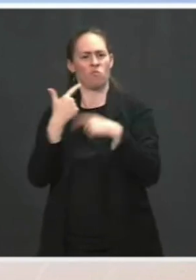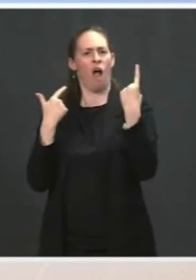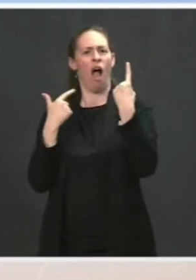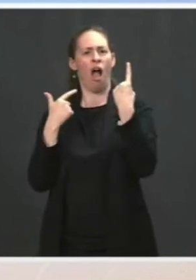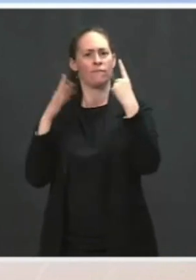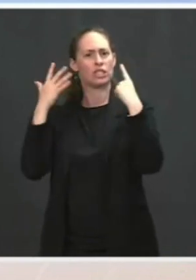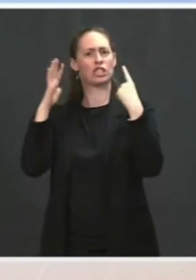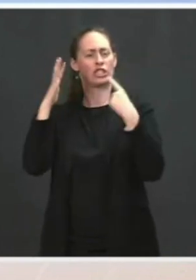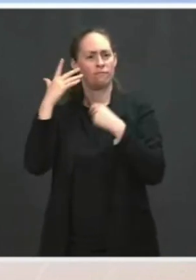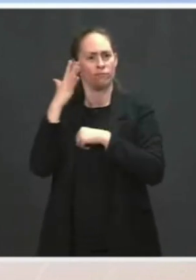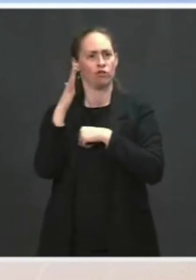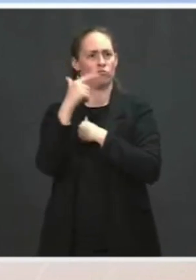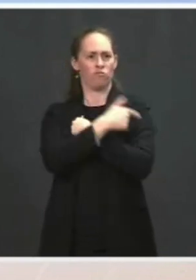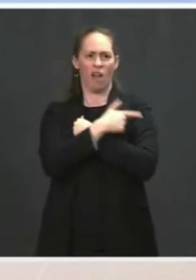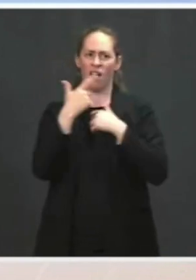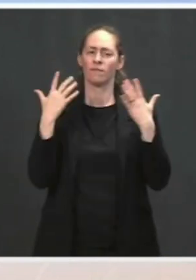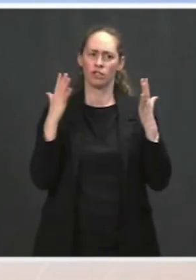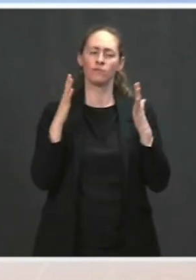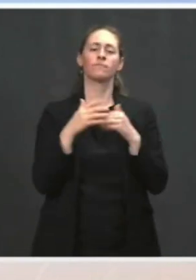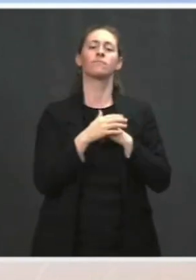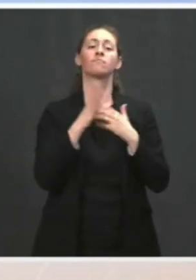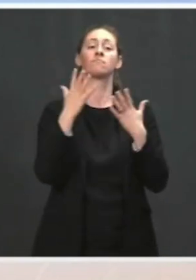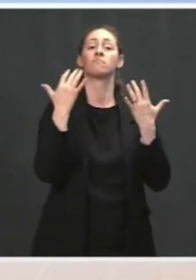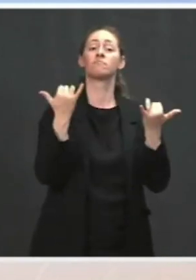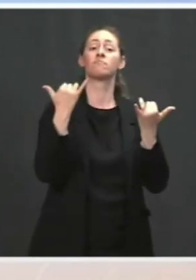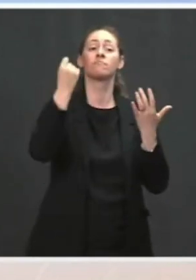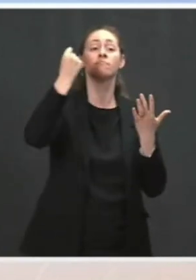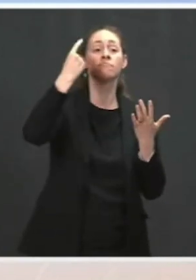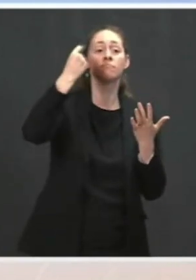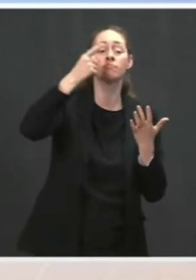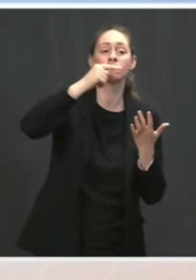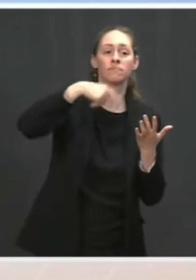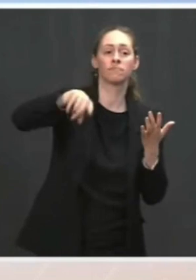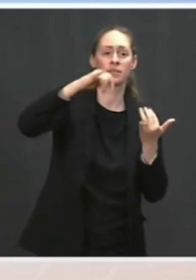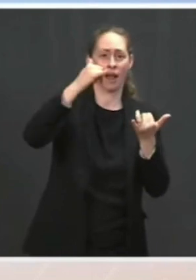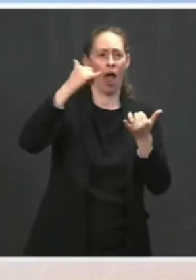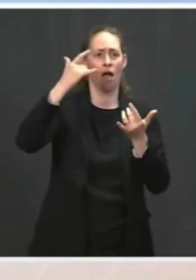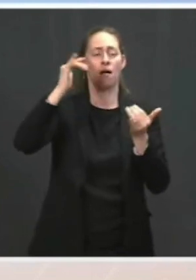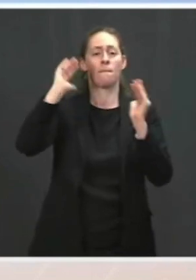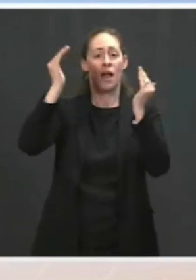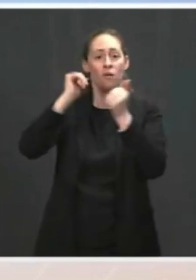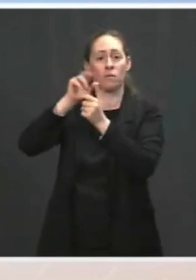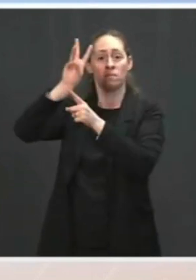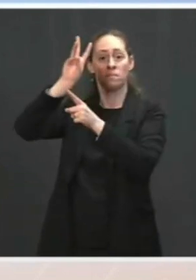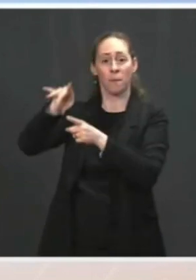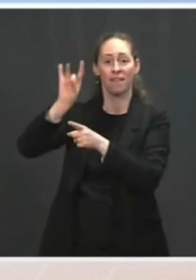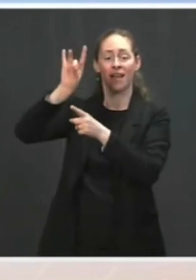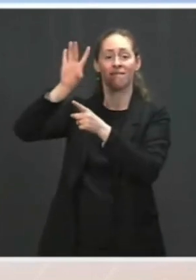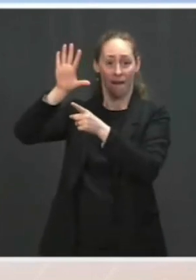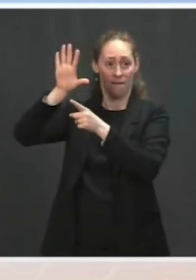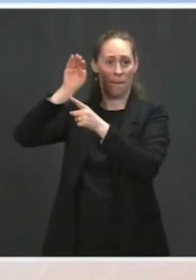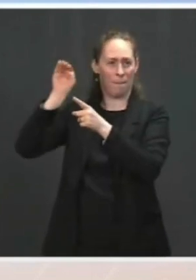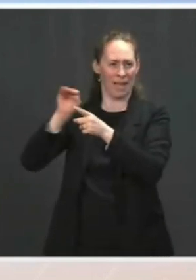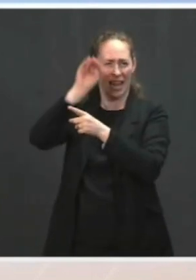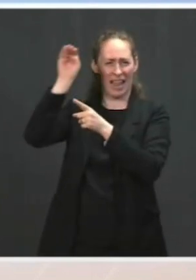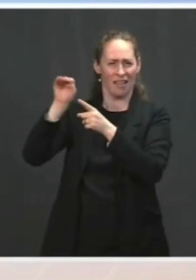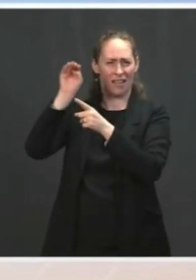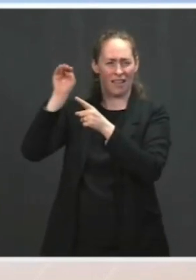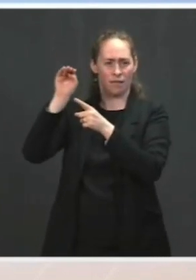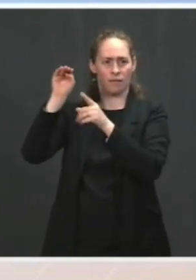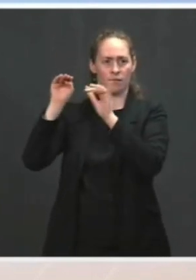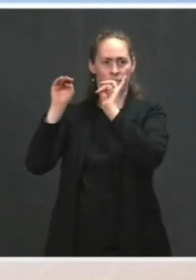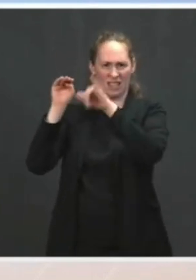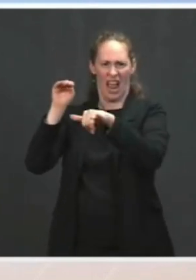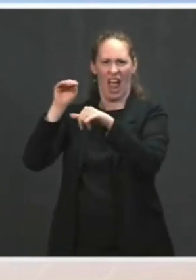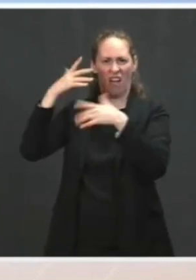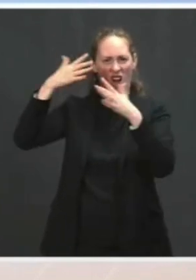Most of that subtract the 6.85 million is in the messenger RNA from Pfizer and from Moderna.